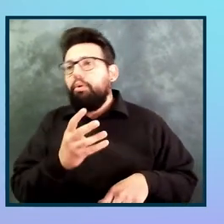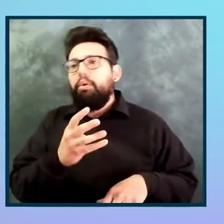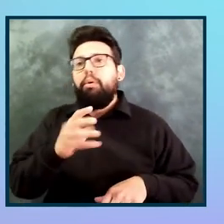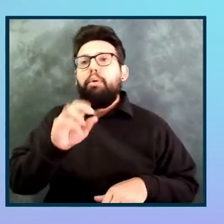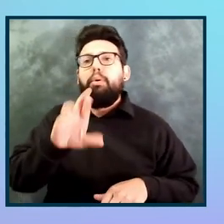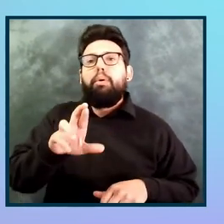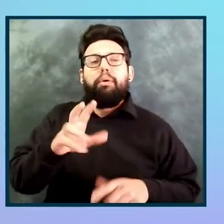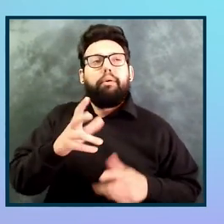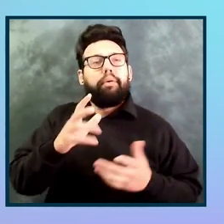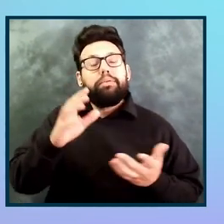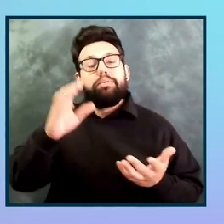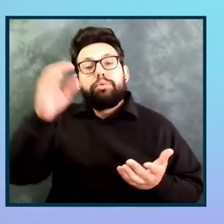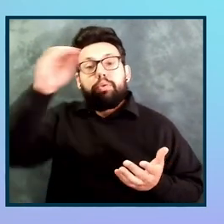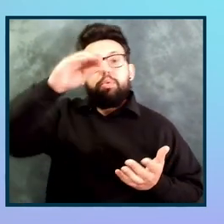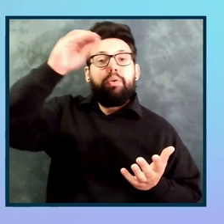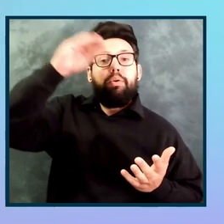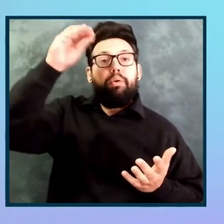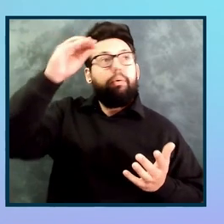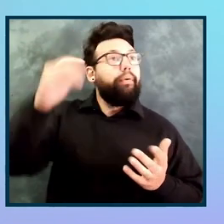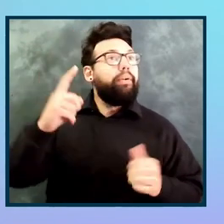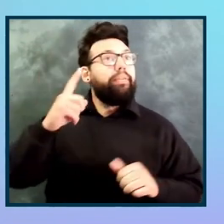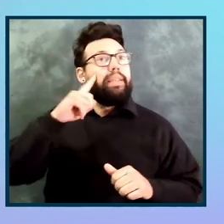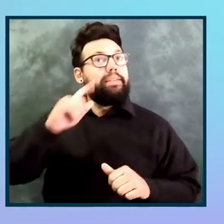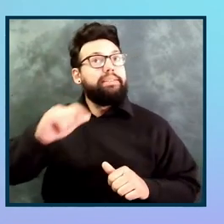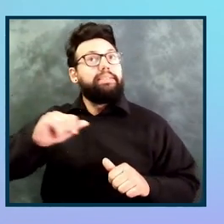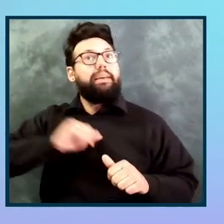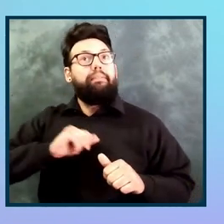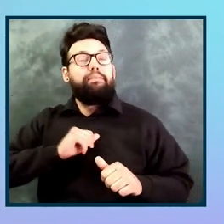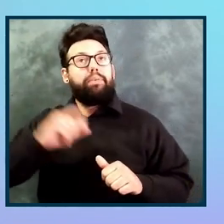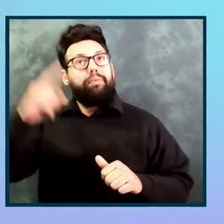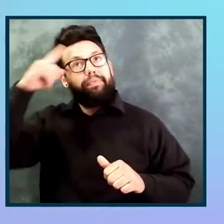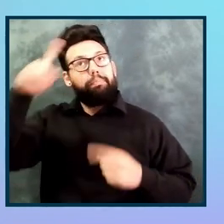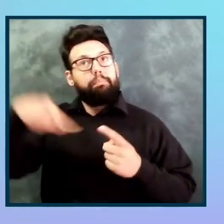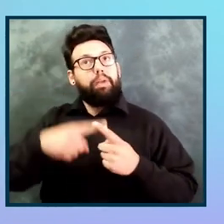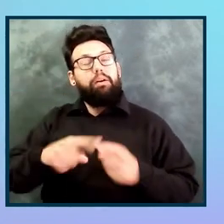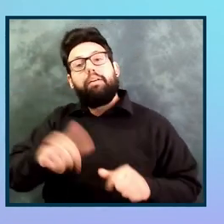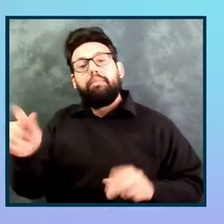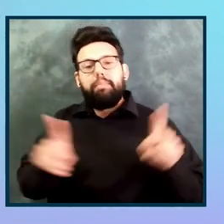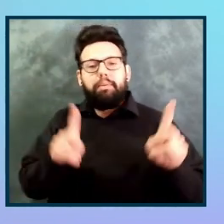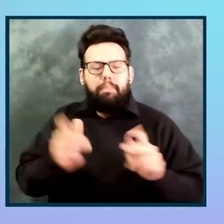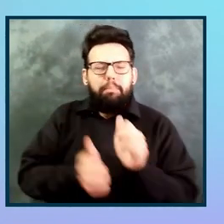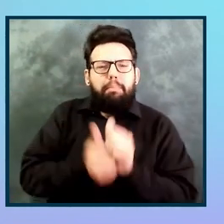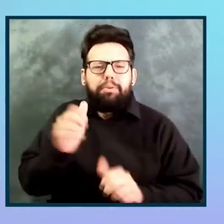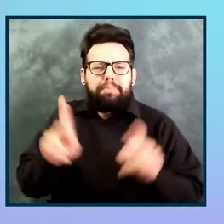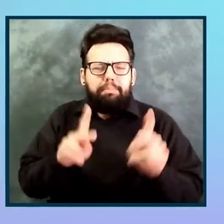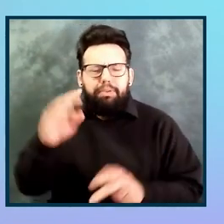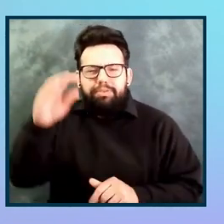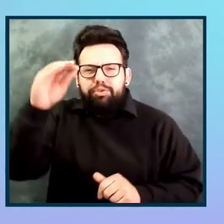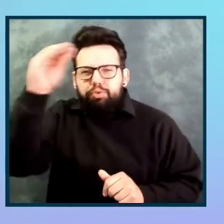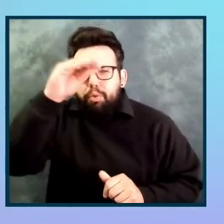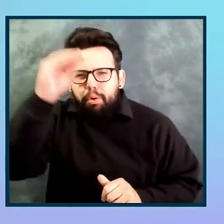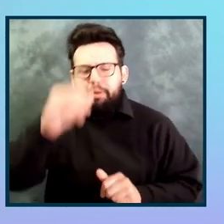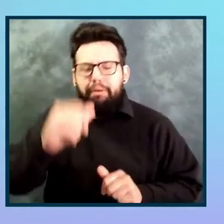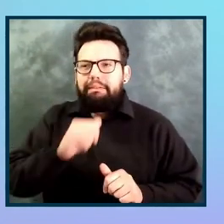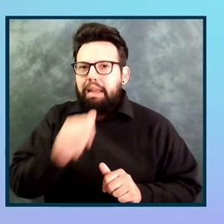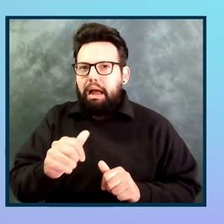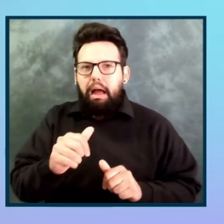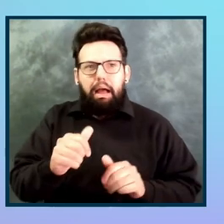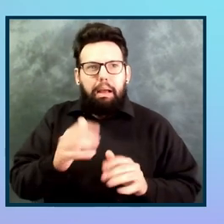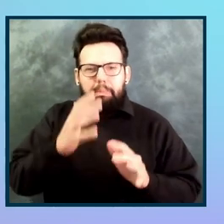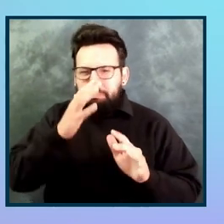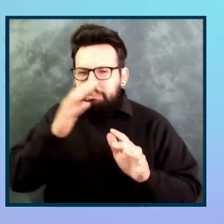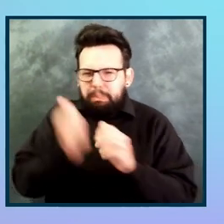selfishly, but the large majority of people are acting out of ignorance and not malice. And so recognizing